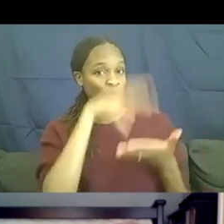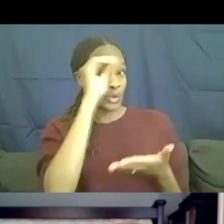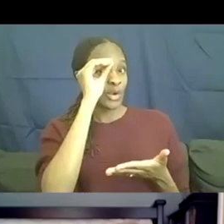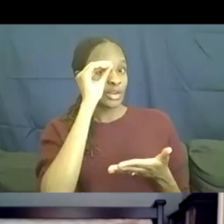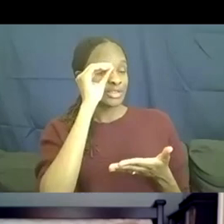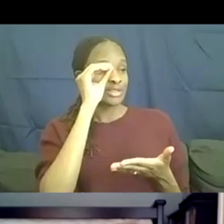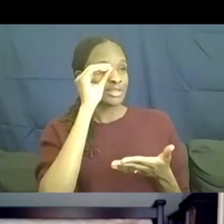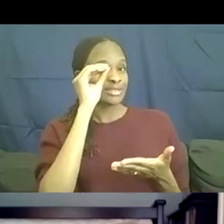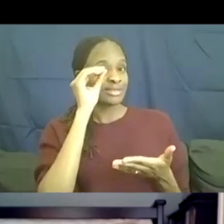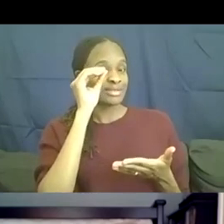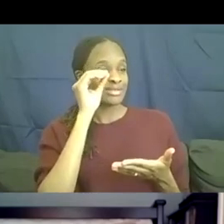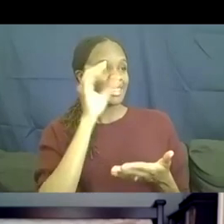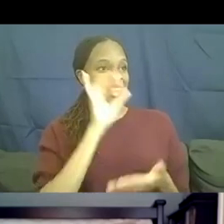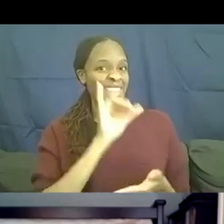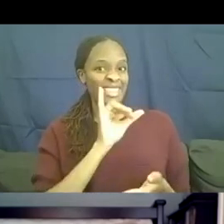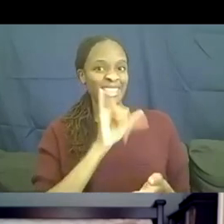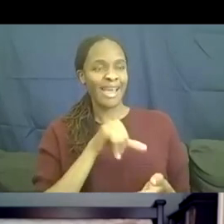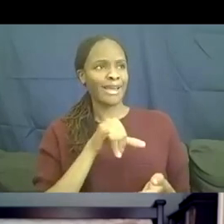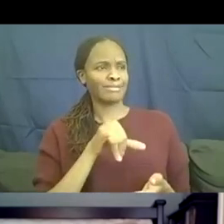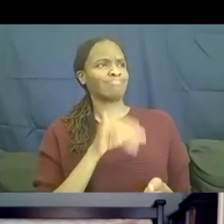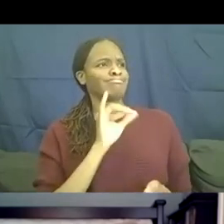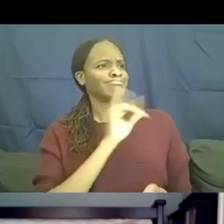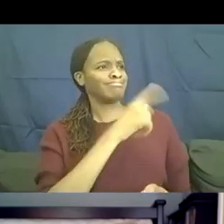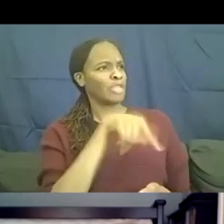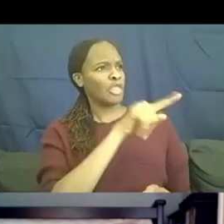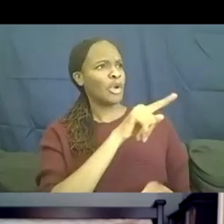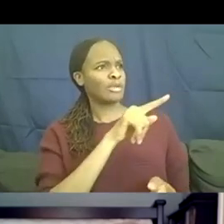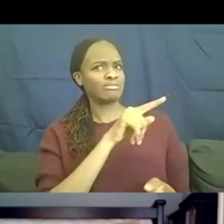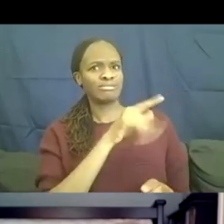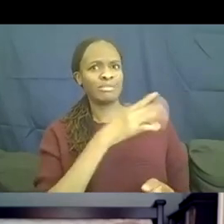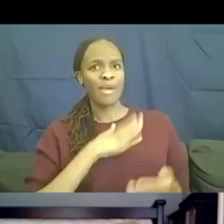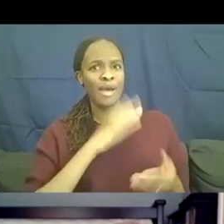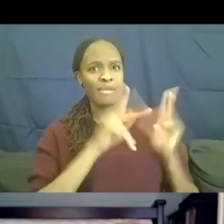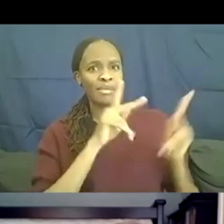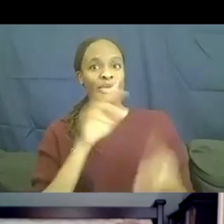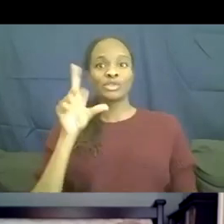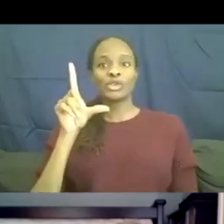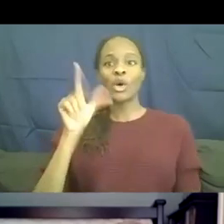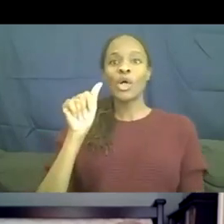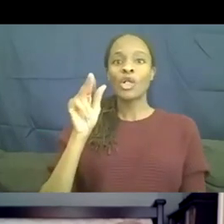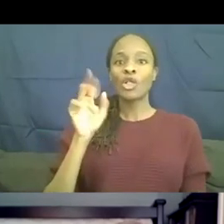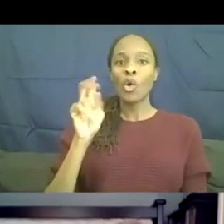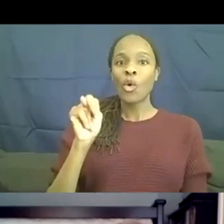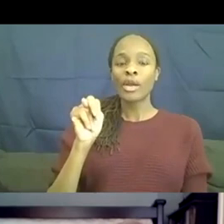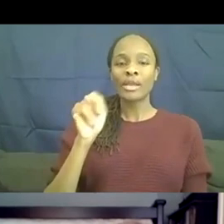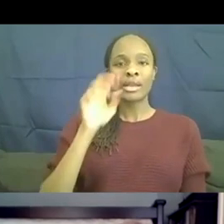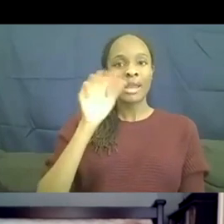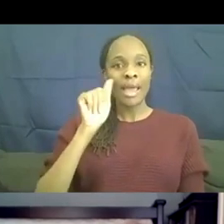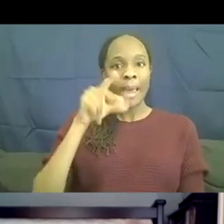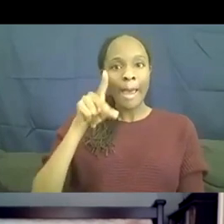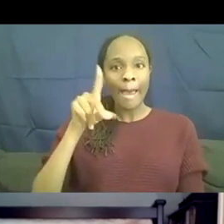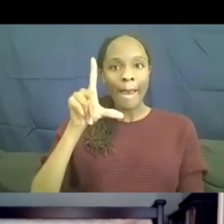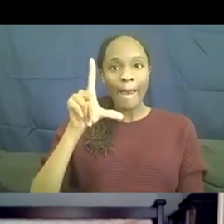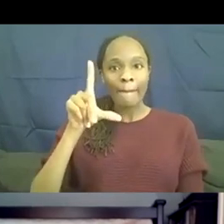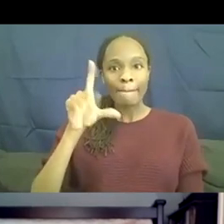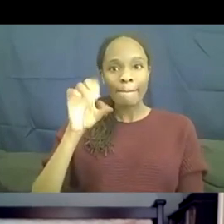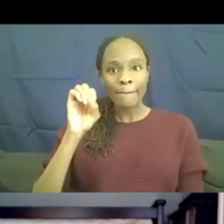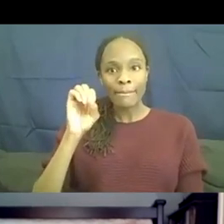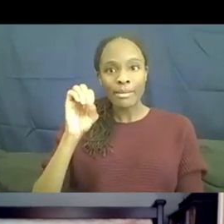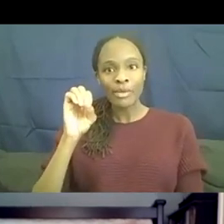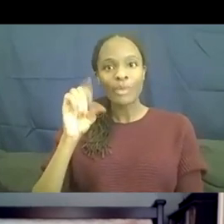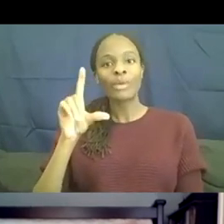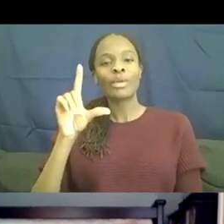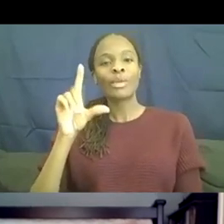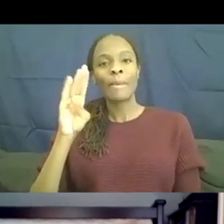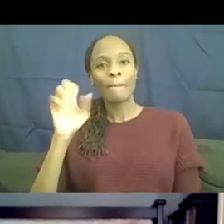feeling that these are my people. Lauren Applebaum, um, both with documentary and with unscripted shows like,